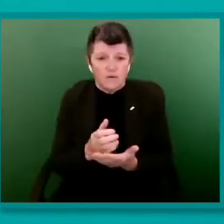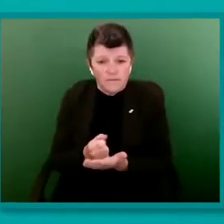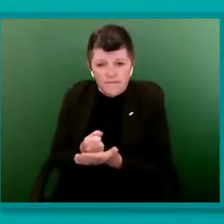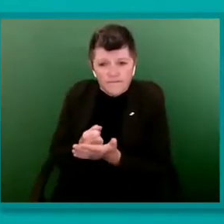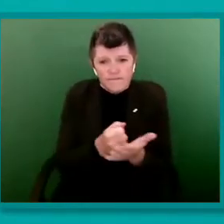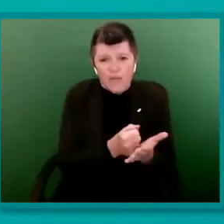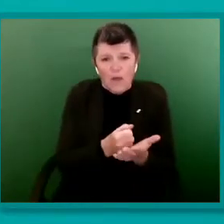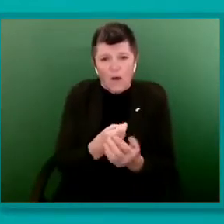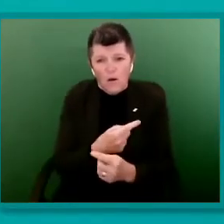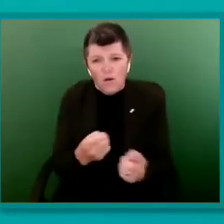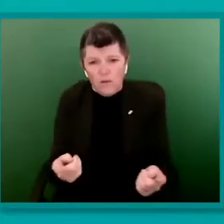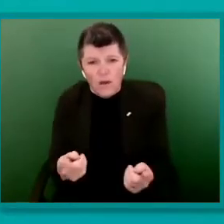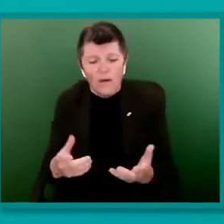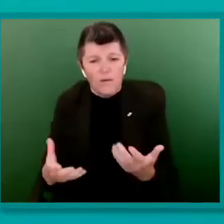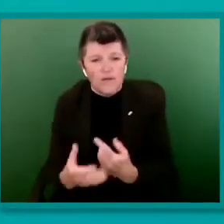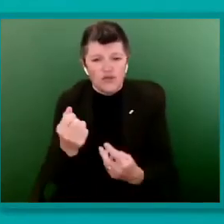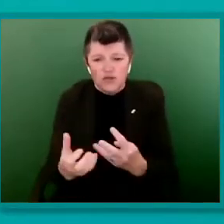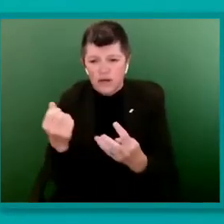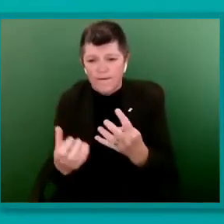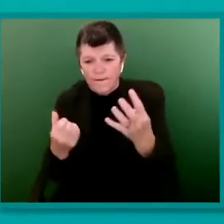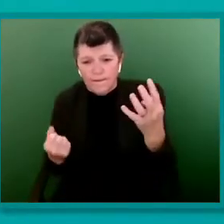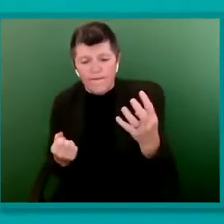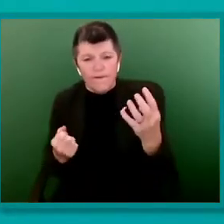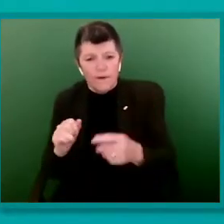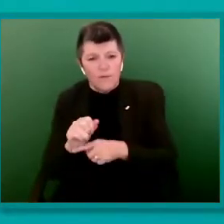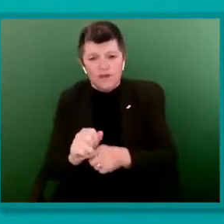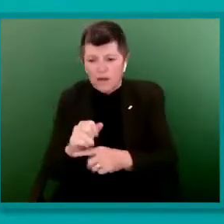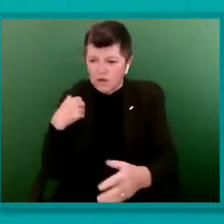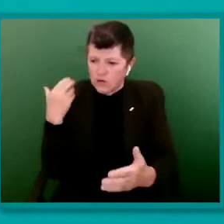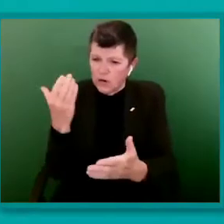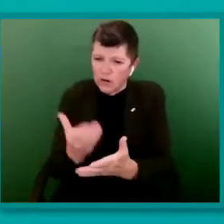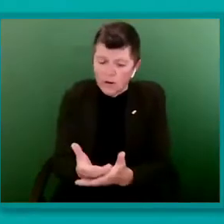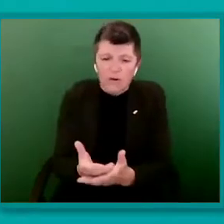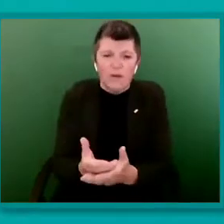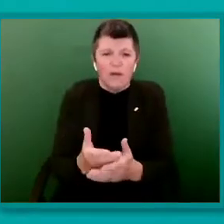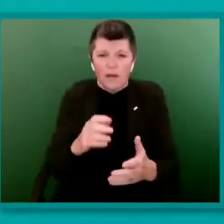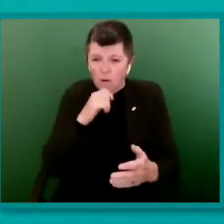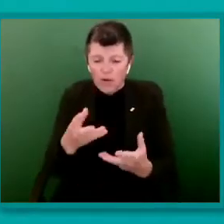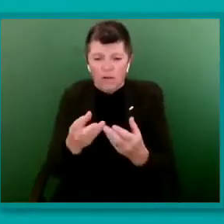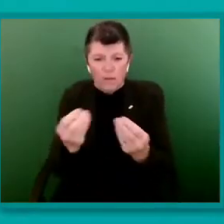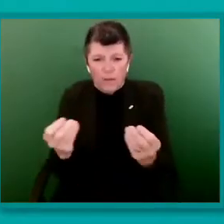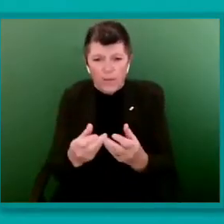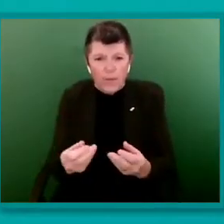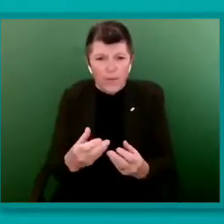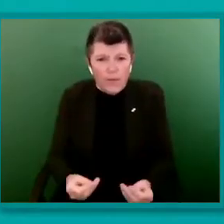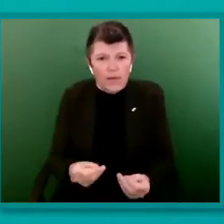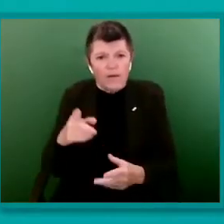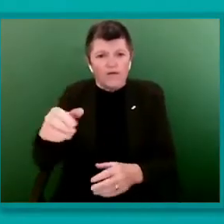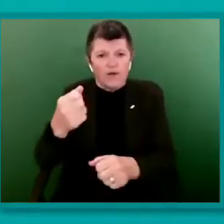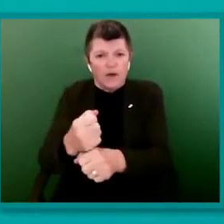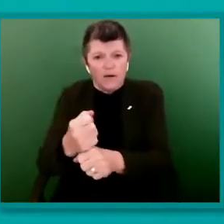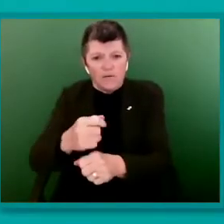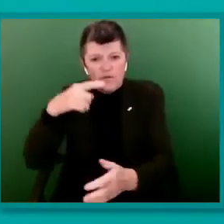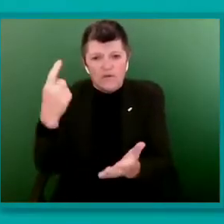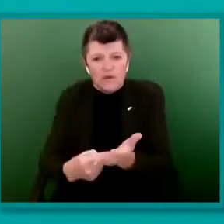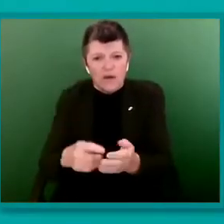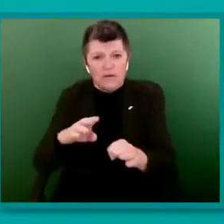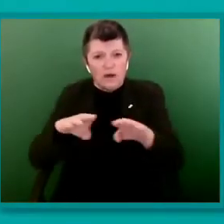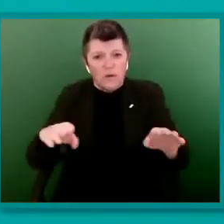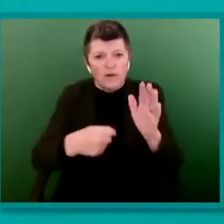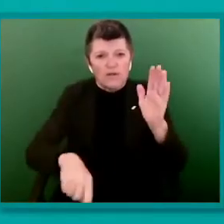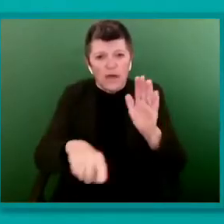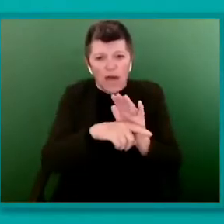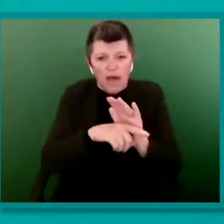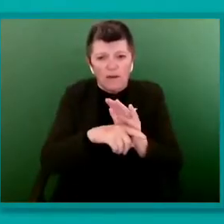would be stripped away if the government started to unpick the Equality Act in the same way that they're seeking to do with the Human Rights Act,